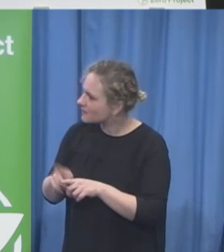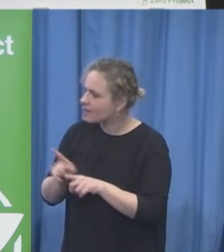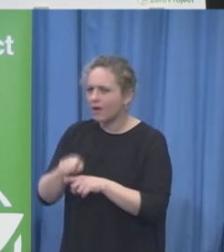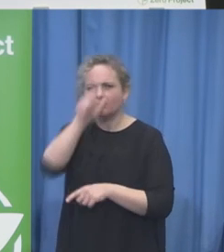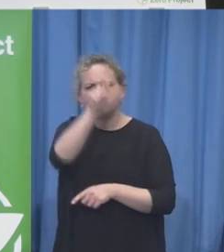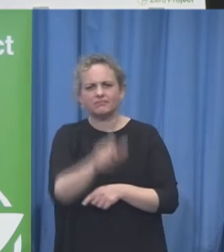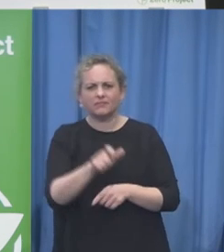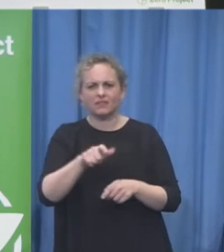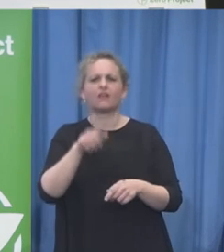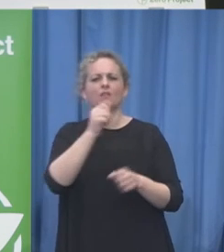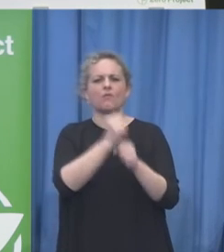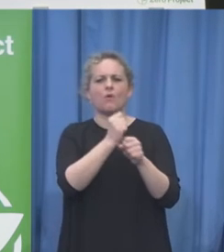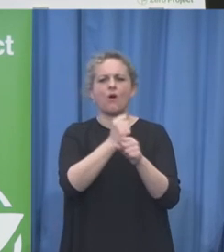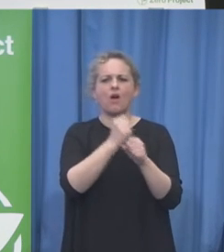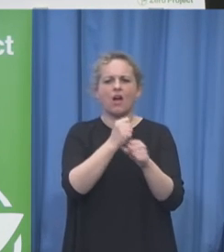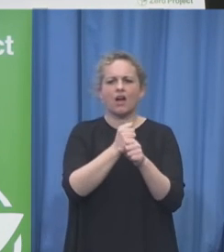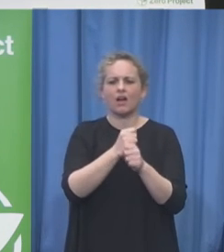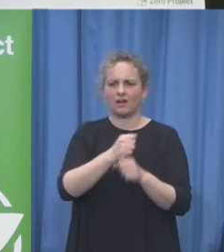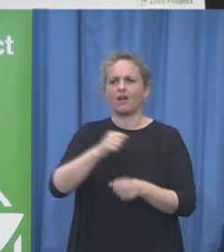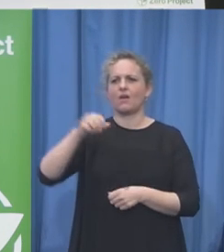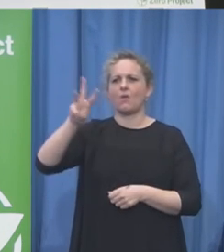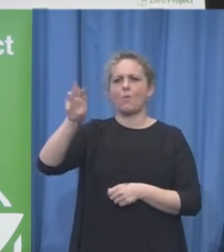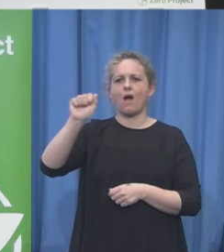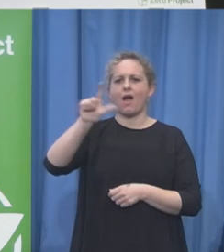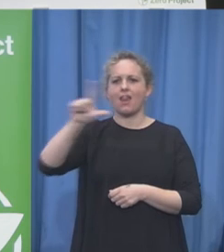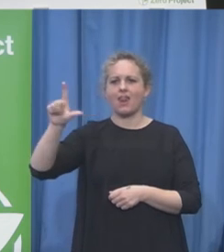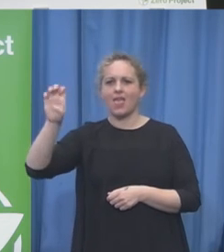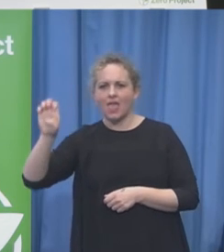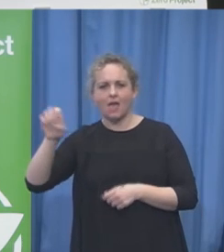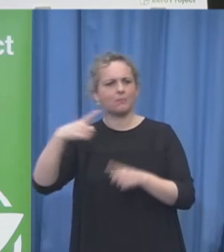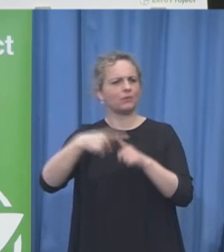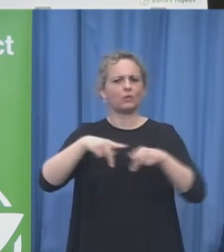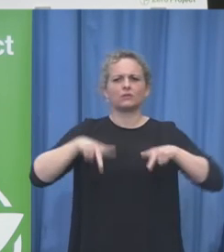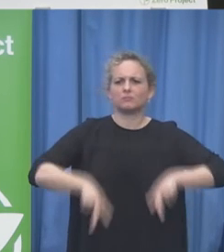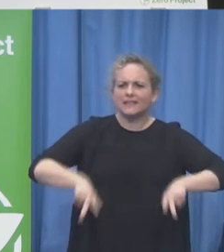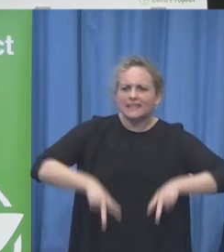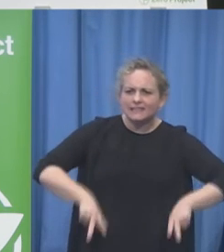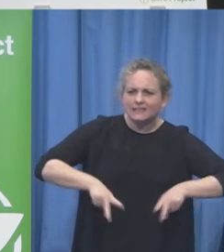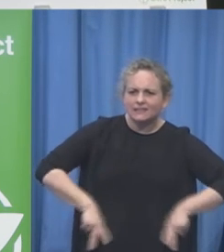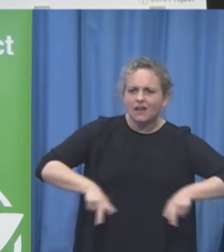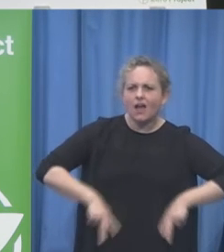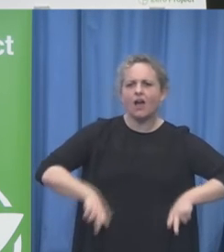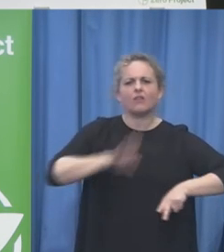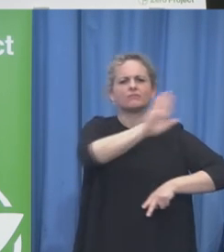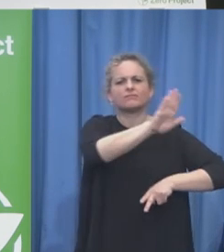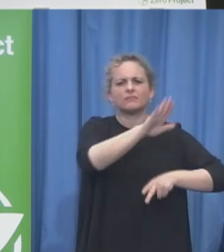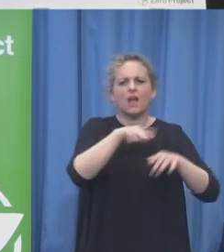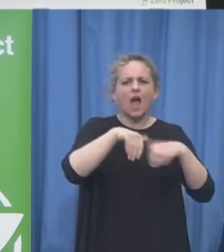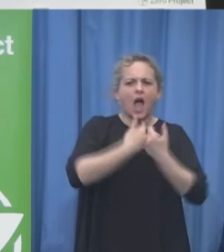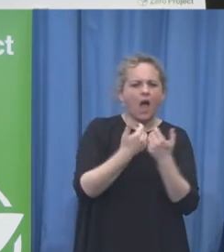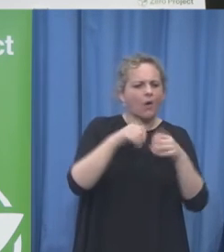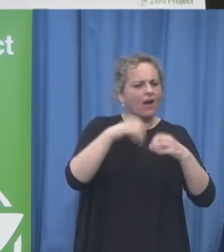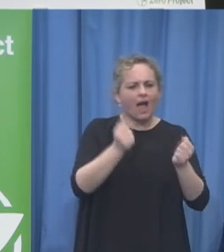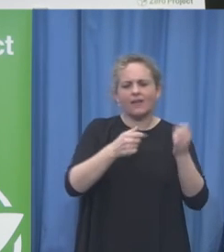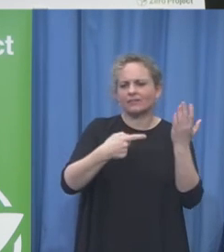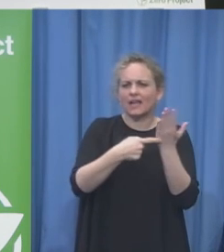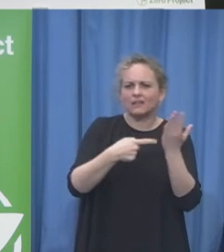Santiago Leon Minister of Industry and Productivity from Ecuador